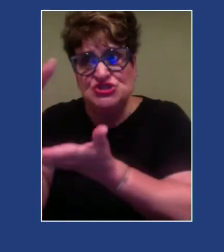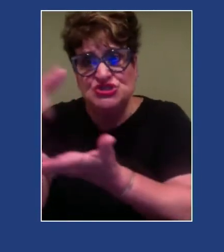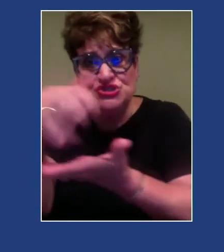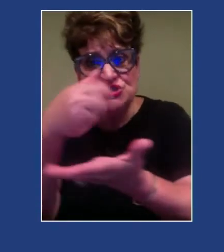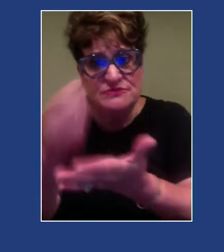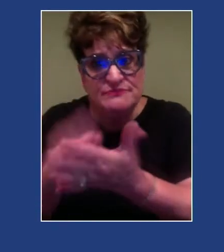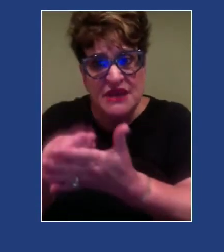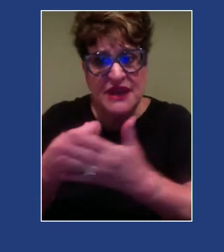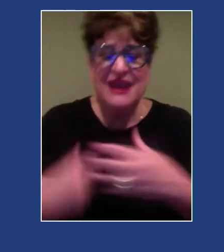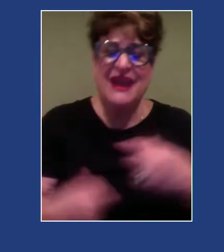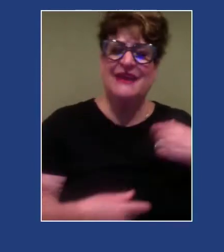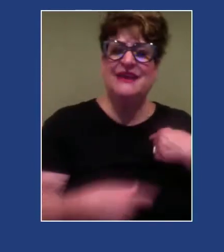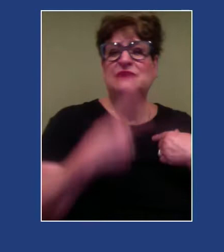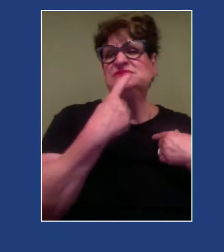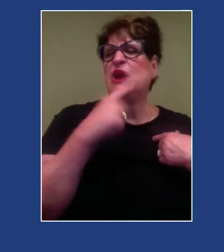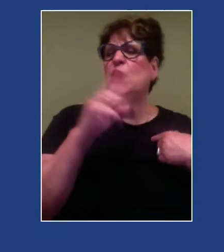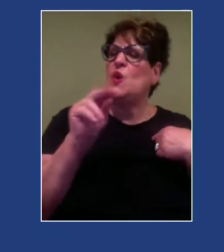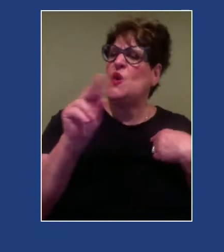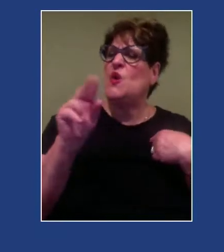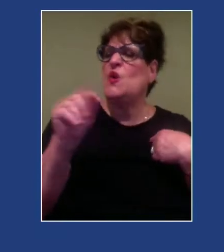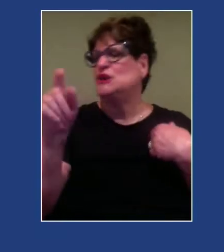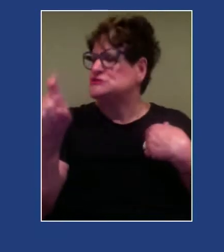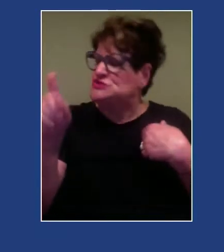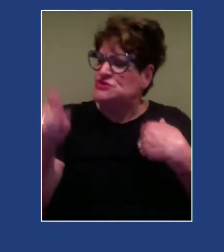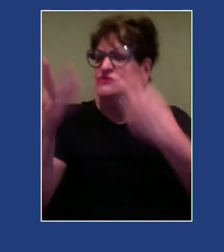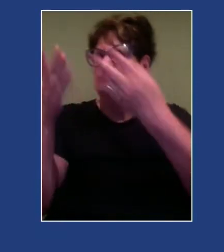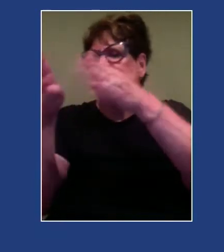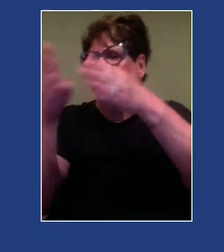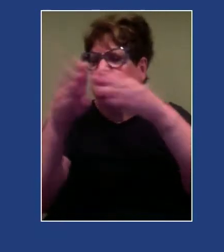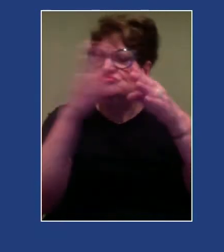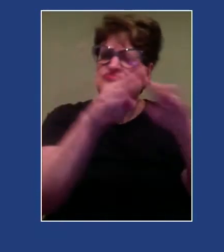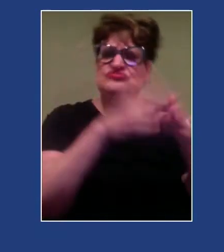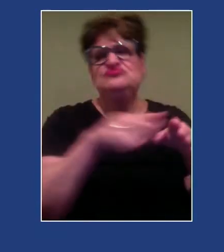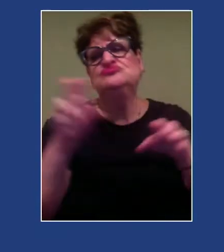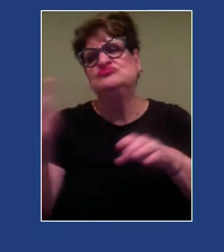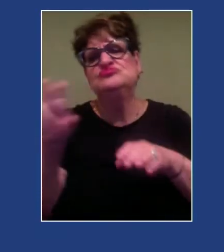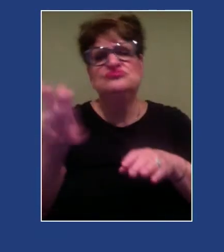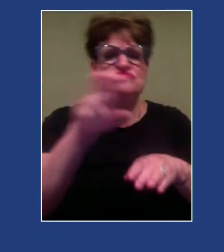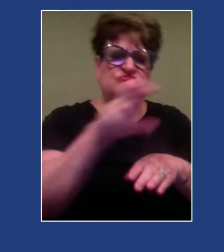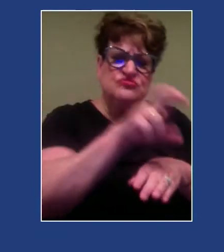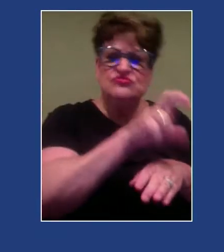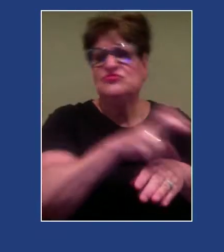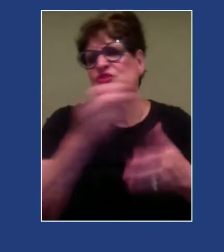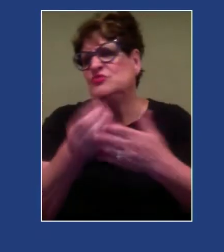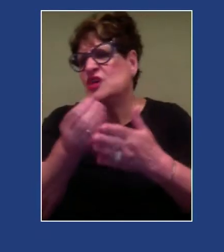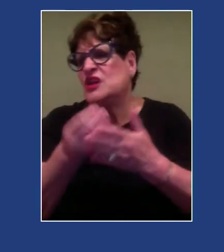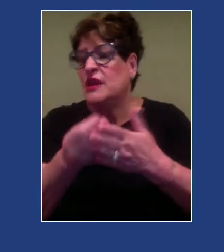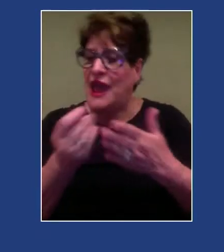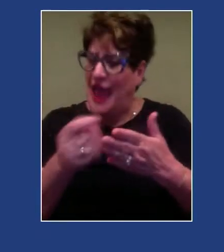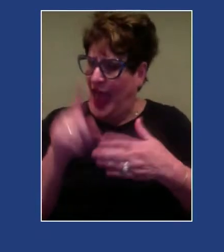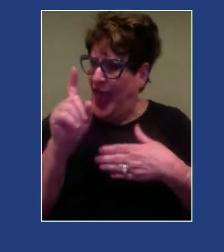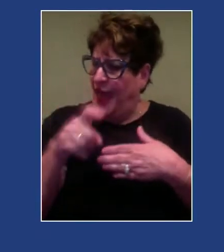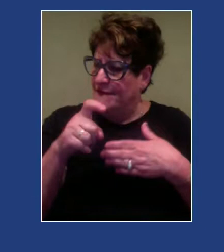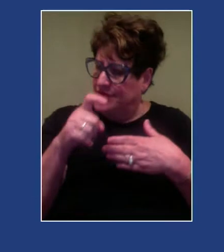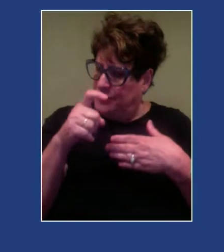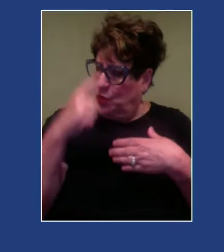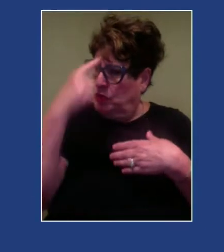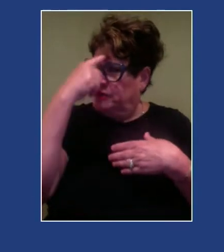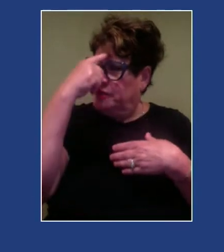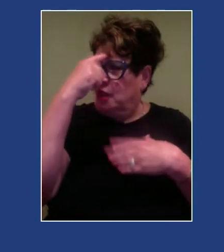redistribution. What might that look like, right? I've got to pay attention to how do my values, my worldview,